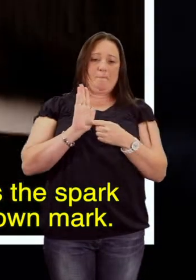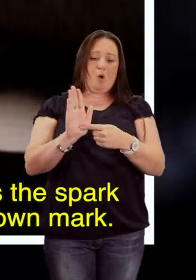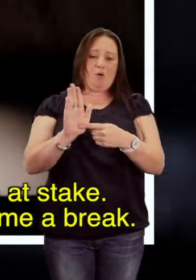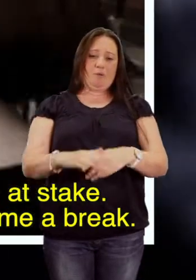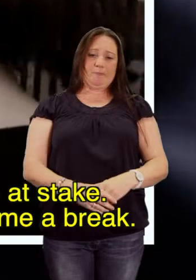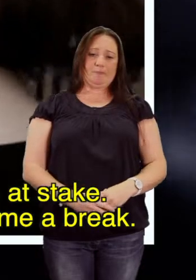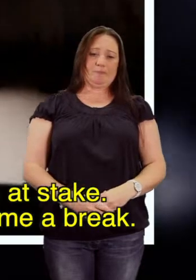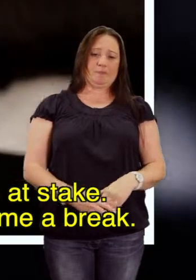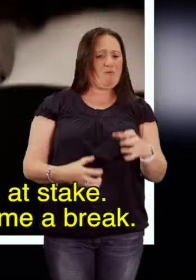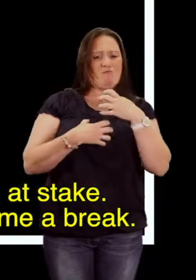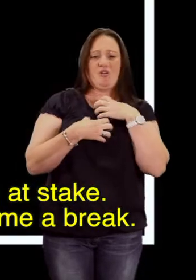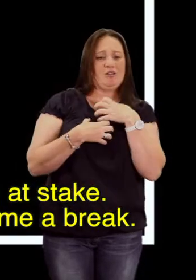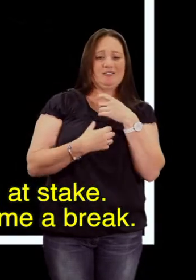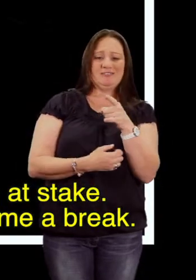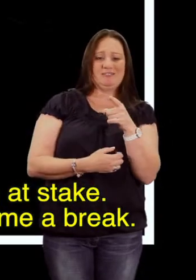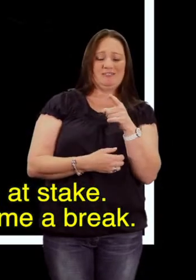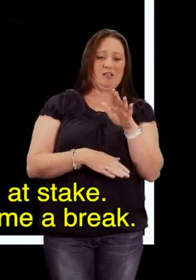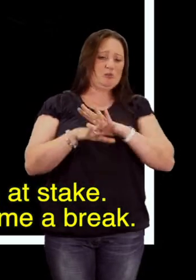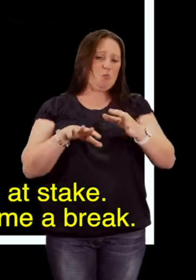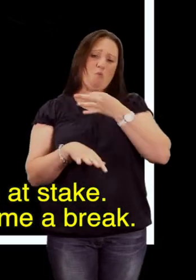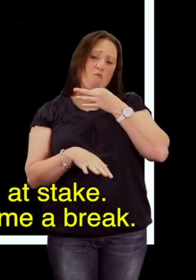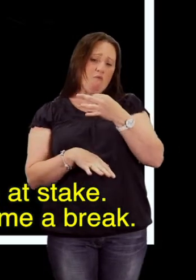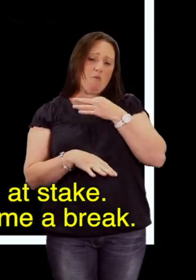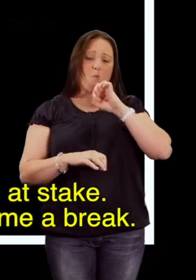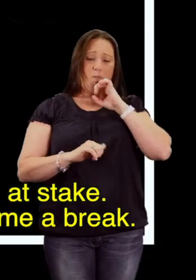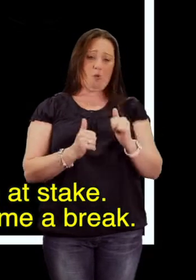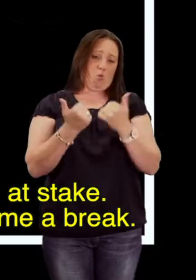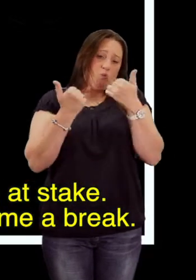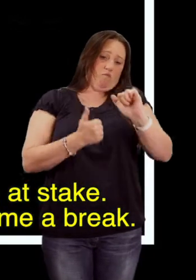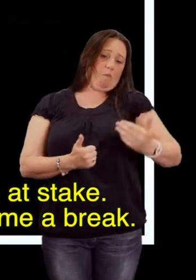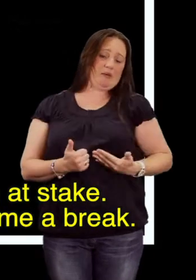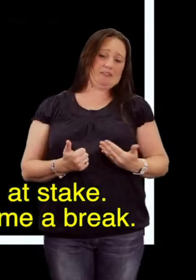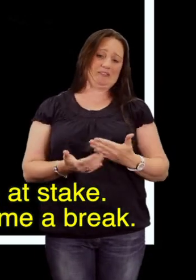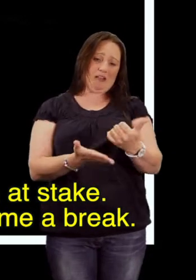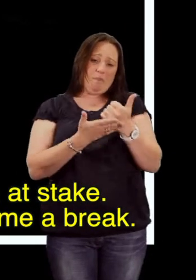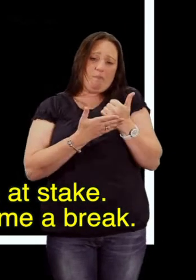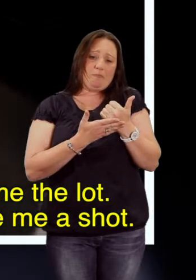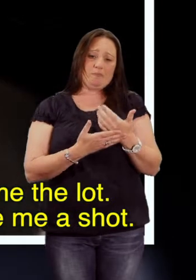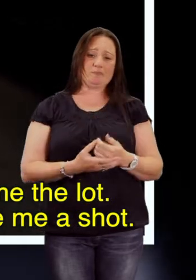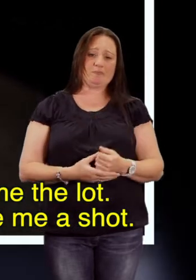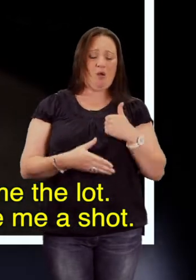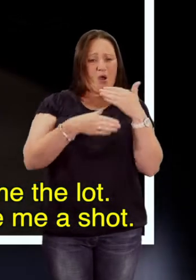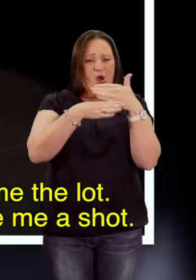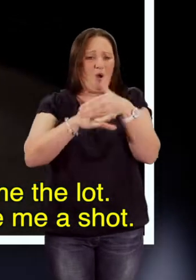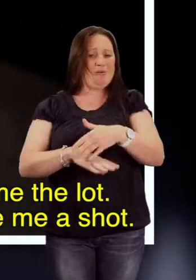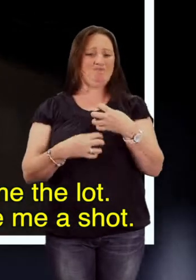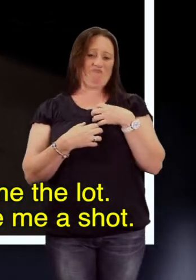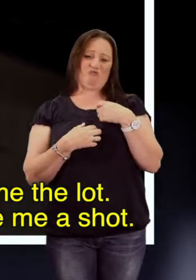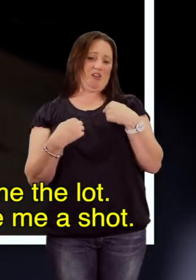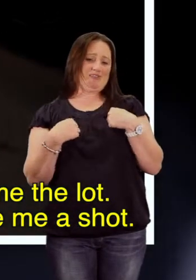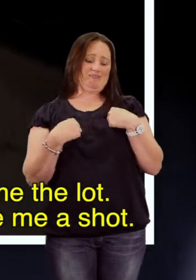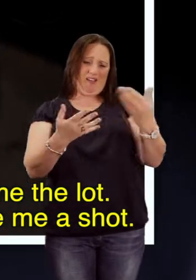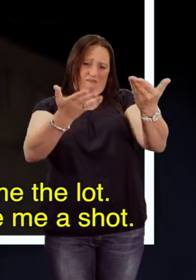mark. Don't be afraid. There's not much at stake. I'll be good for your business. Give me a break. Hard work don't scare me.